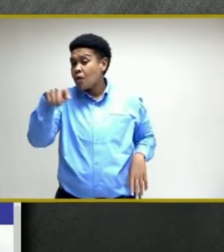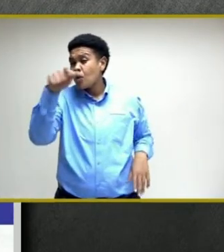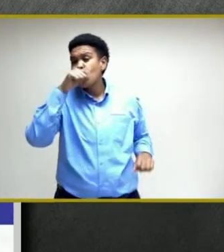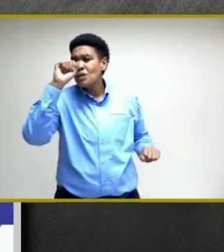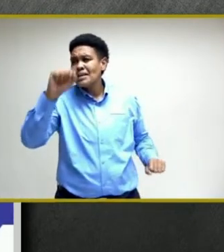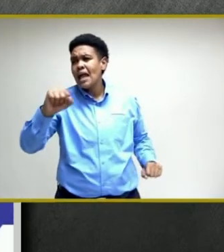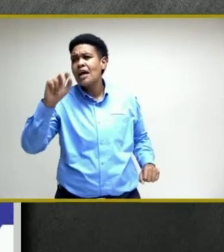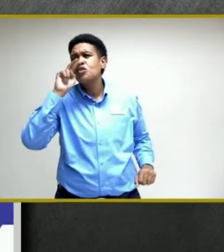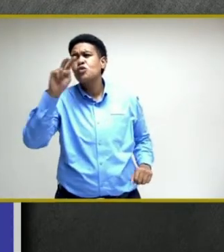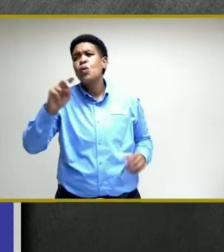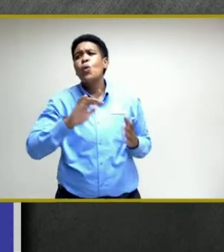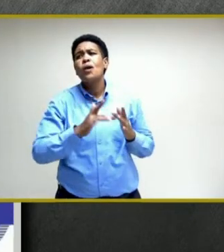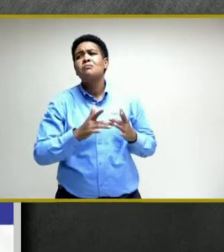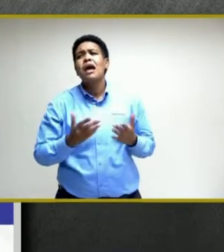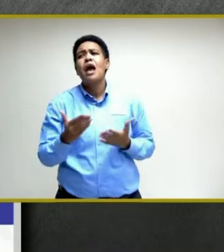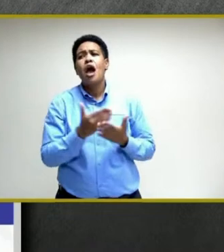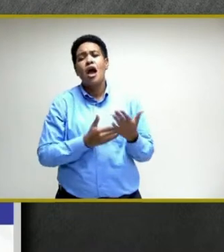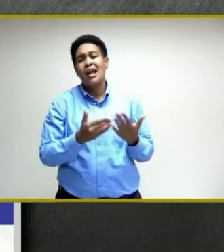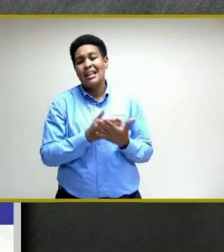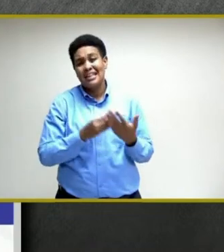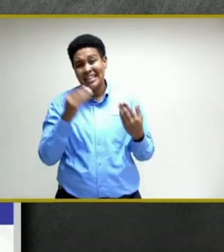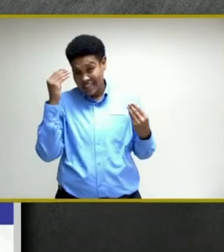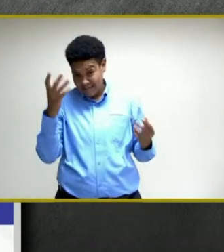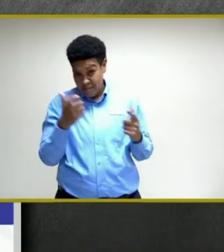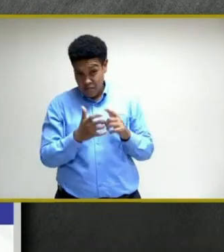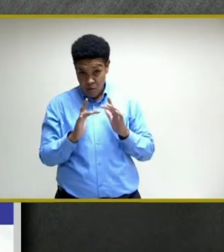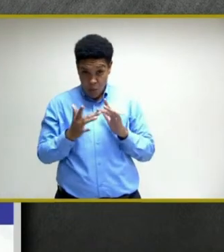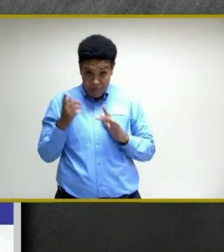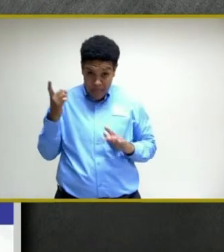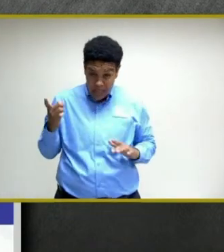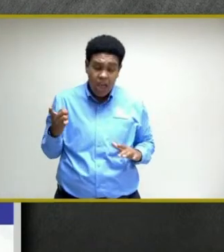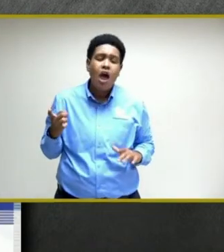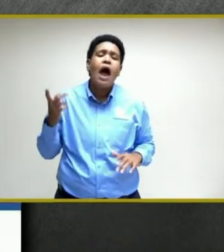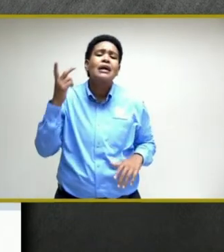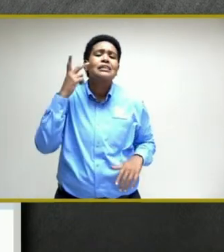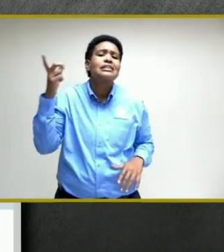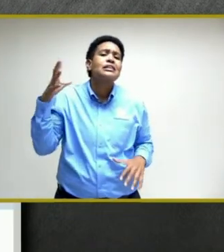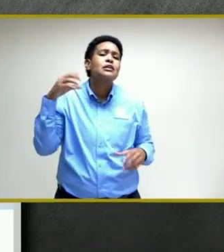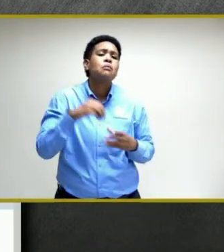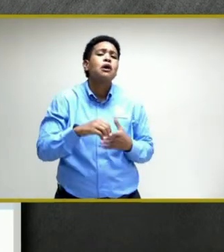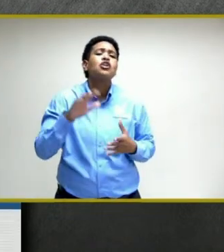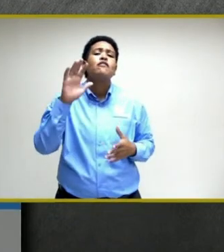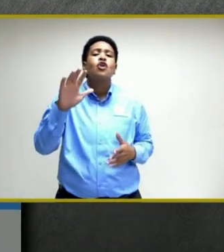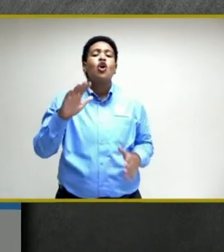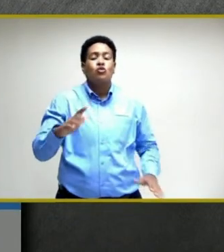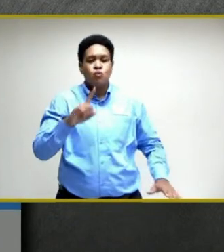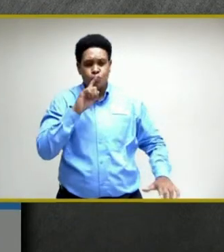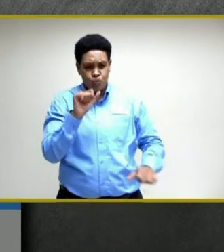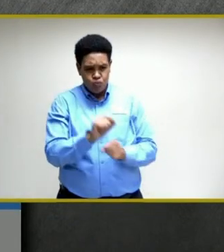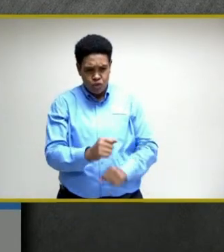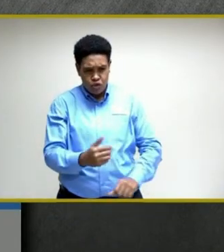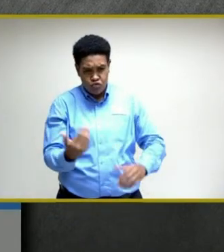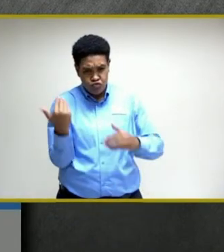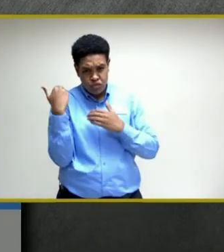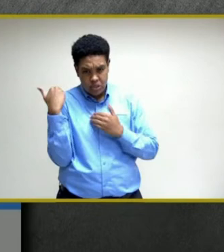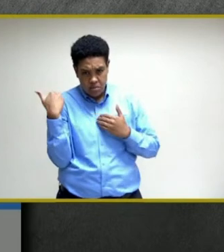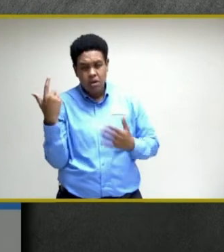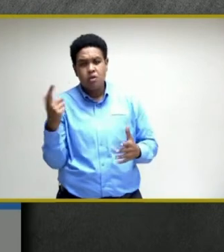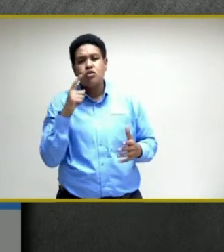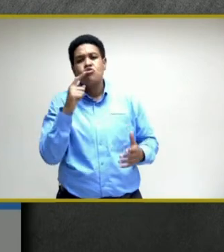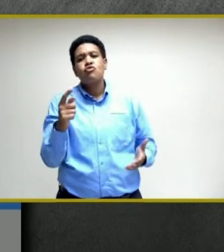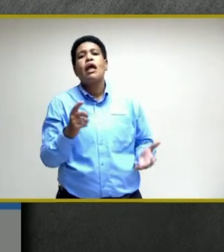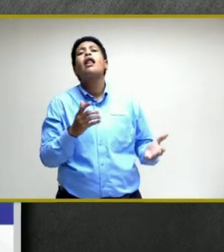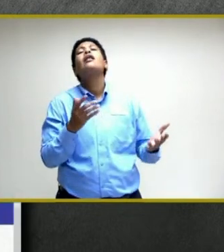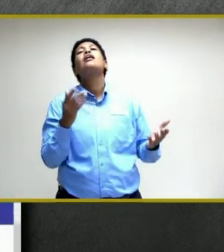gather the information from the site, and see it as part of your civic duty to relay